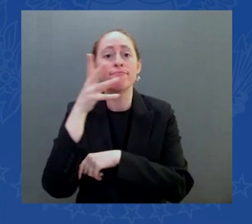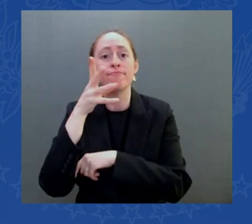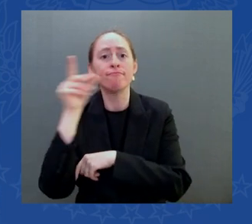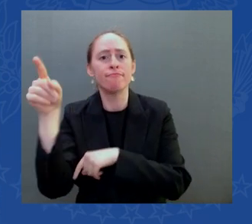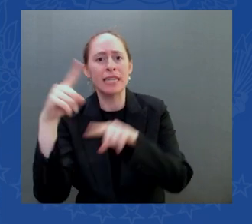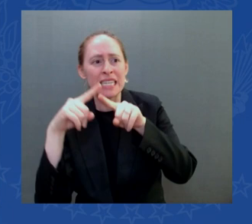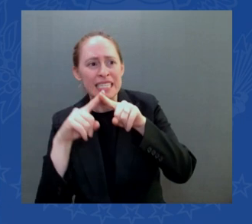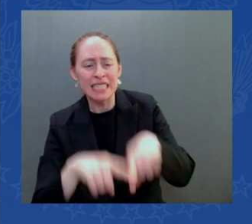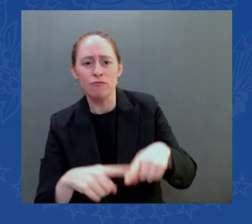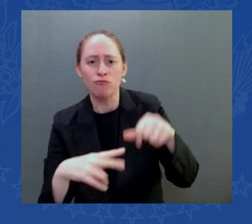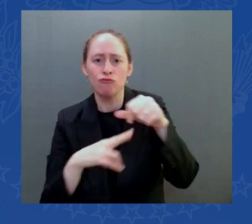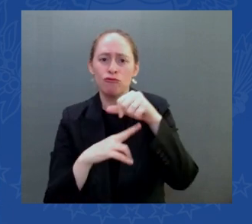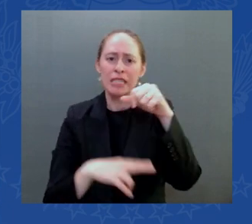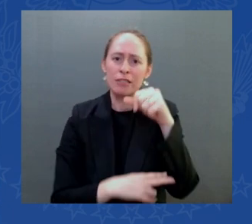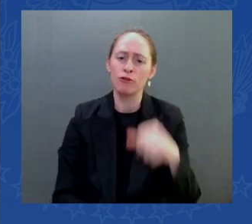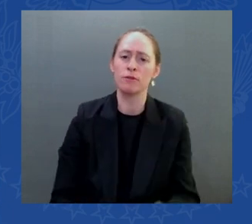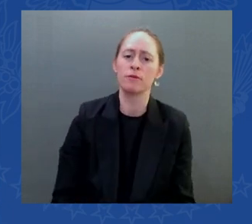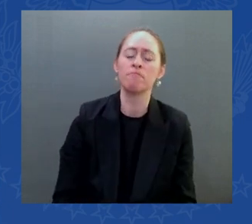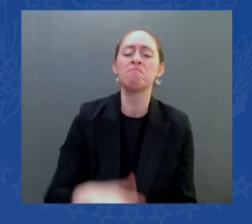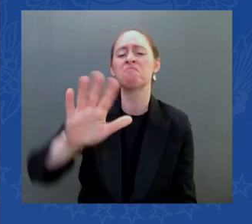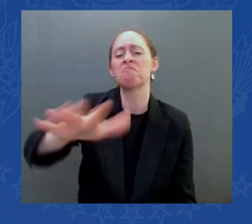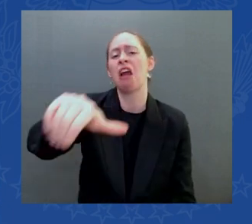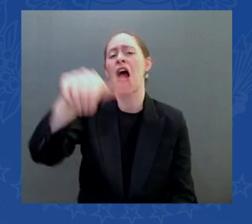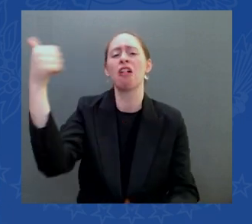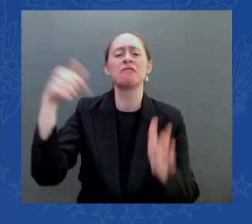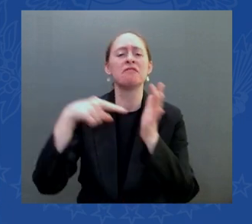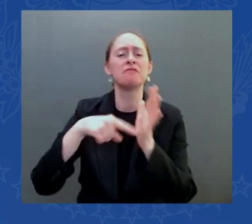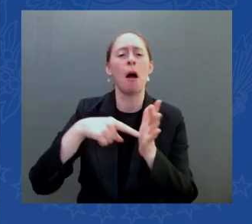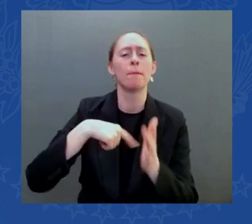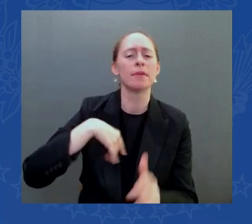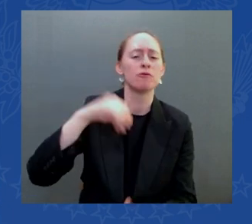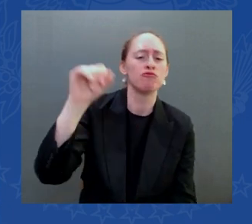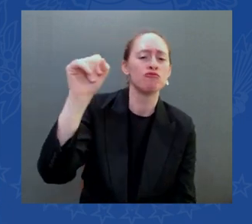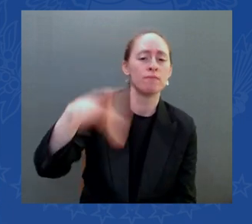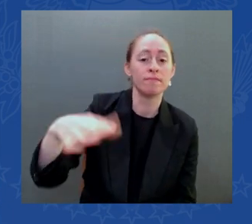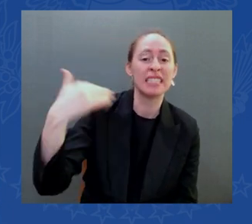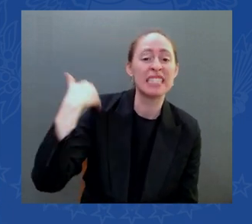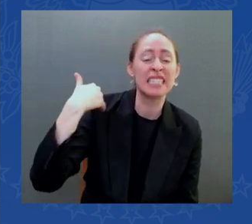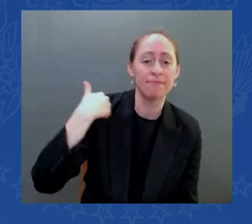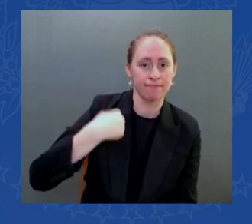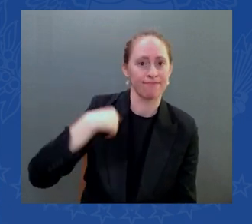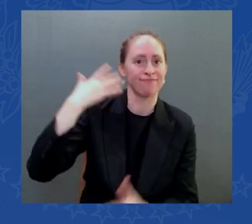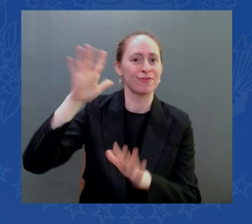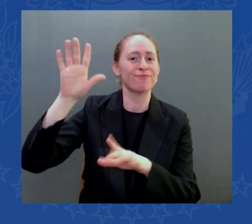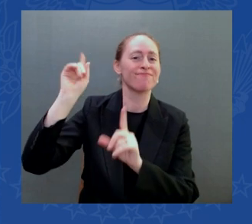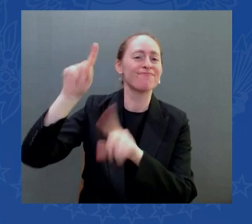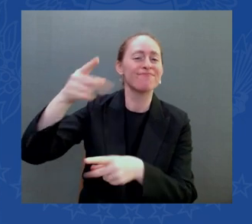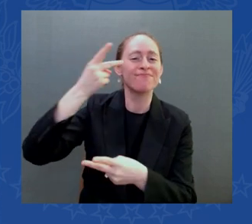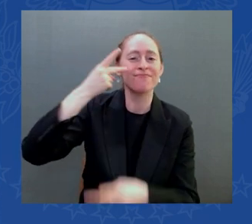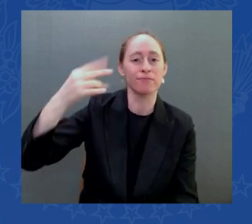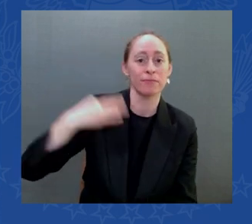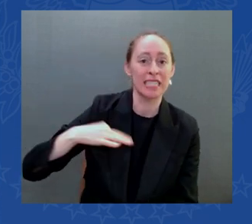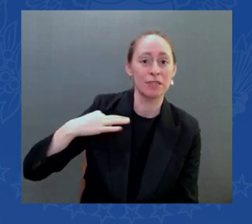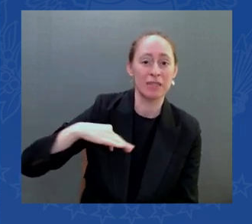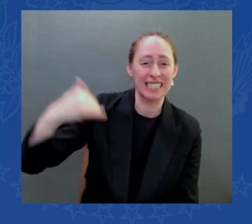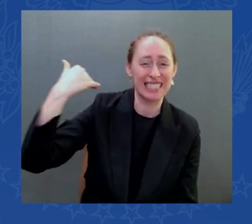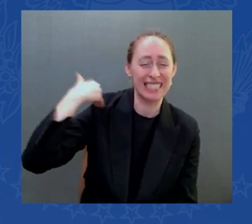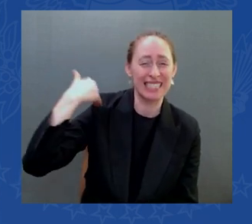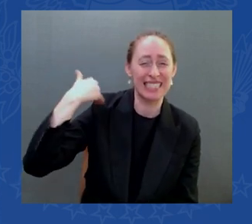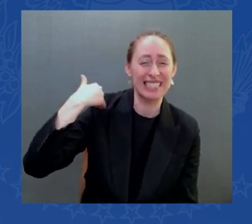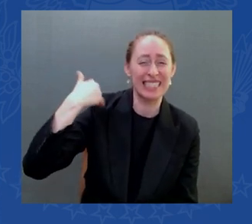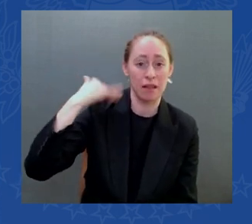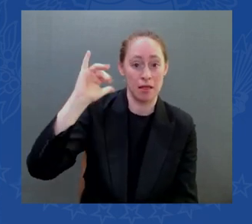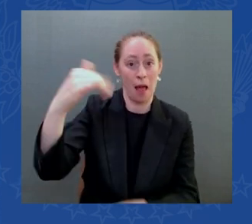ago and i got there the morning that one of its bridges collapsed the bridge was built in 1939 if i'm not